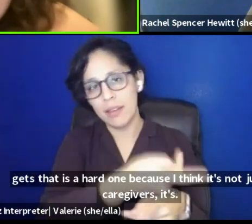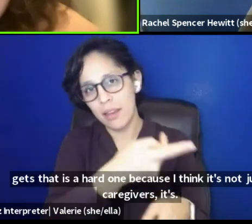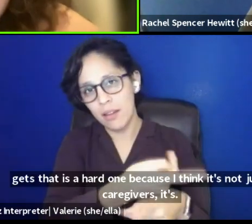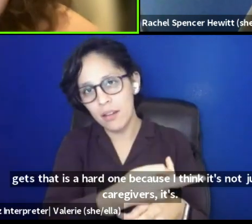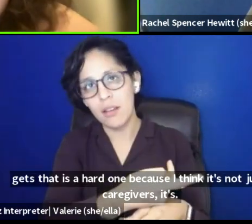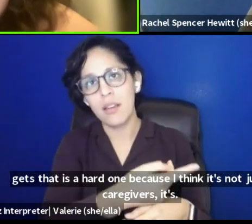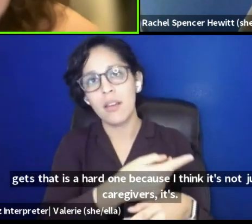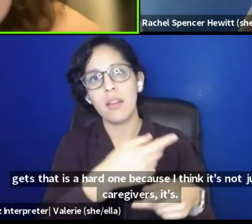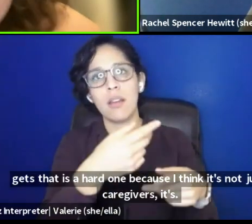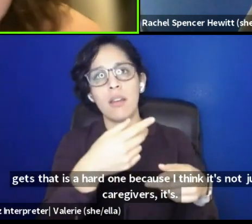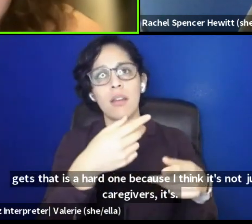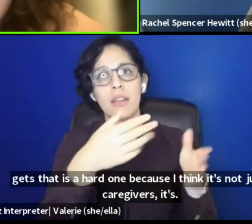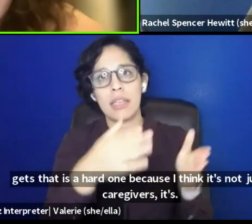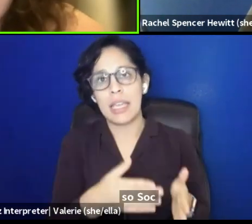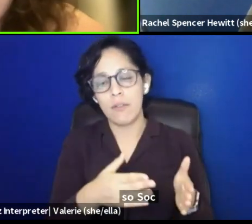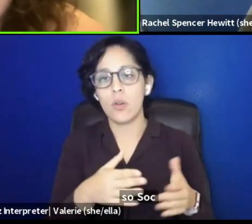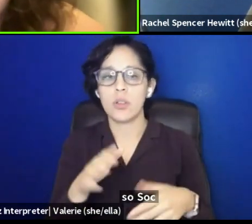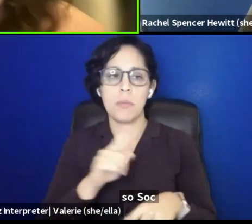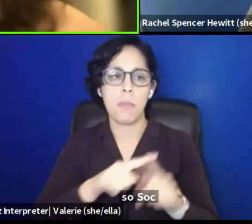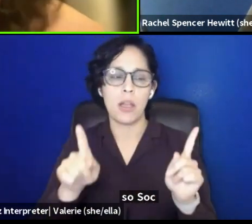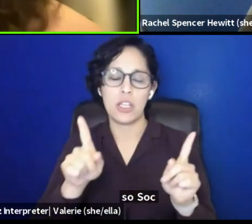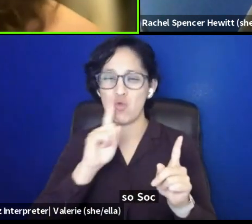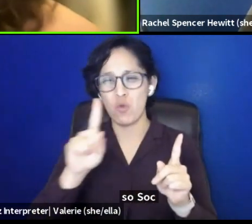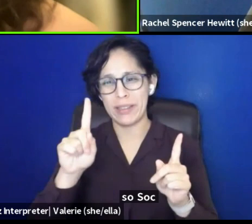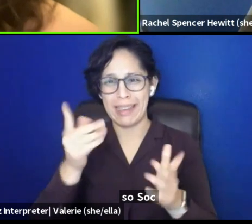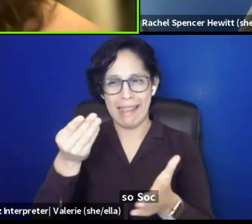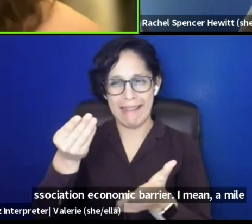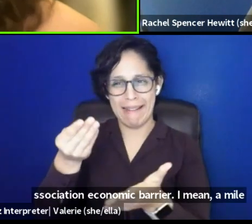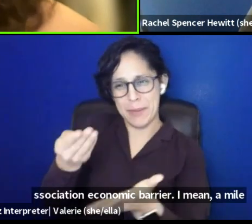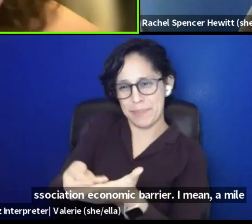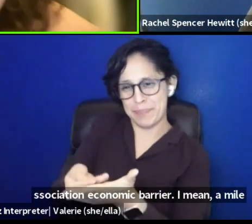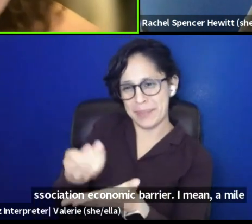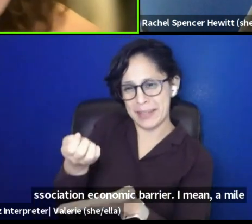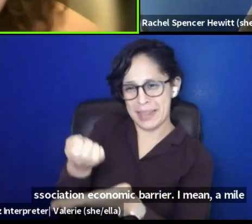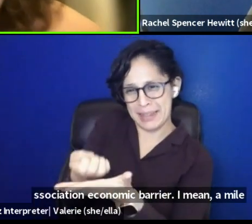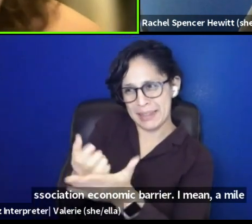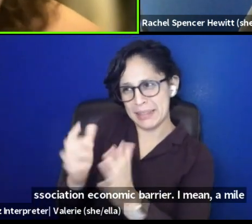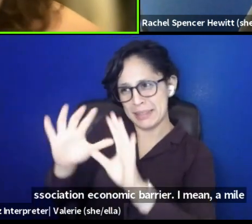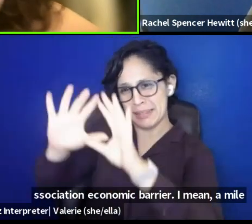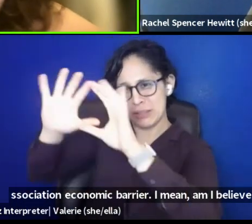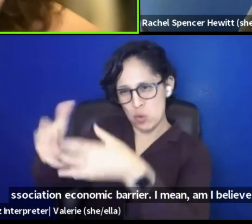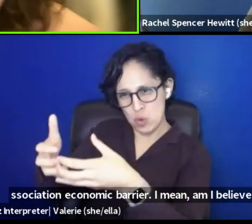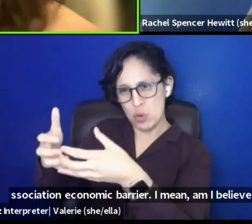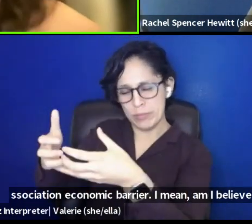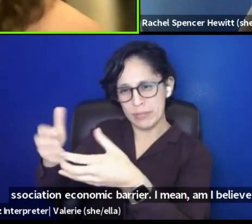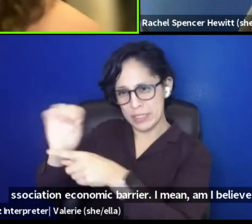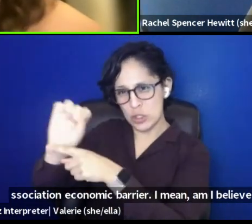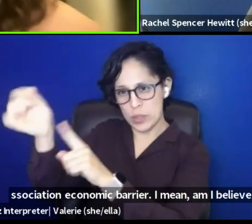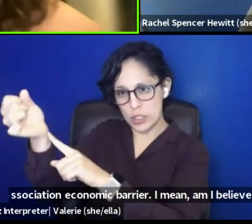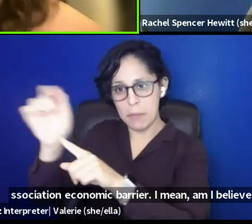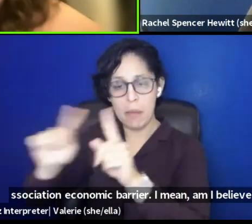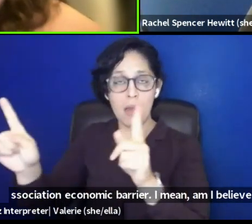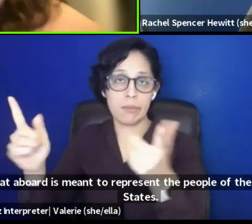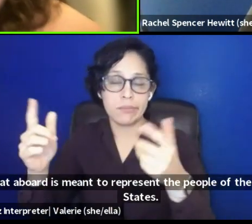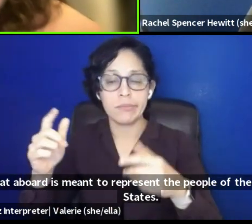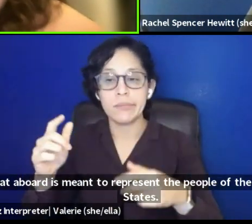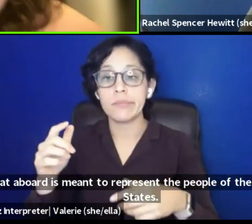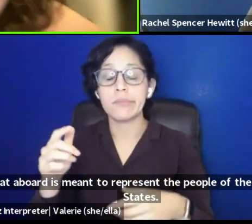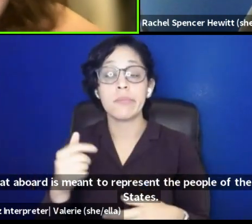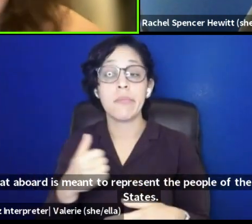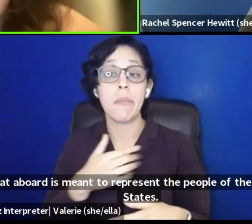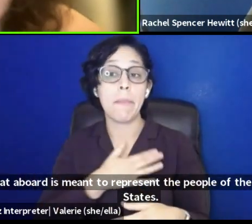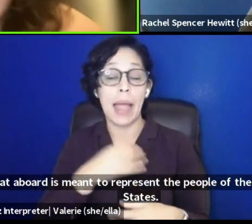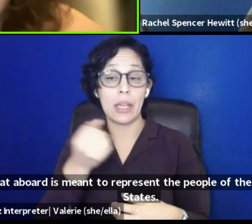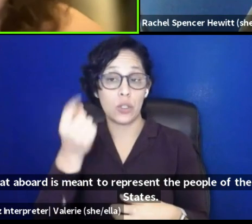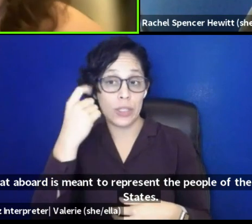a socioeconomic barrier. I mean, my belief so that a board is meant to represent the people of the United States. So if you only have